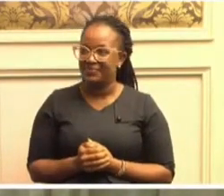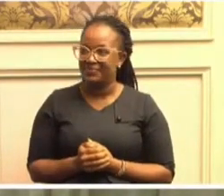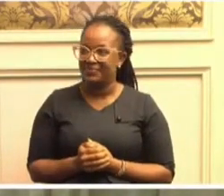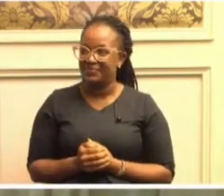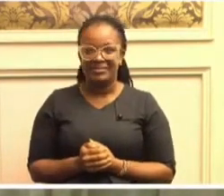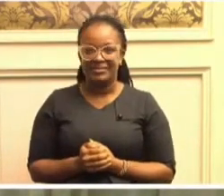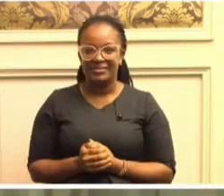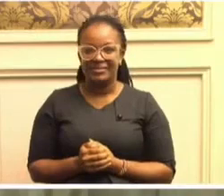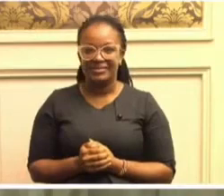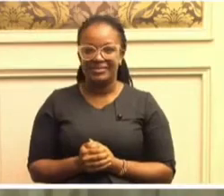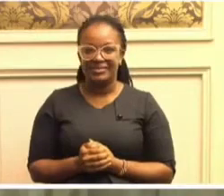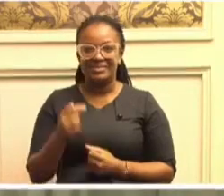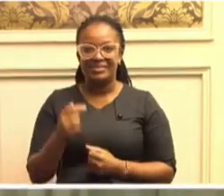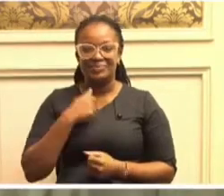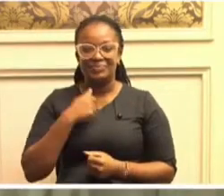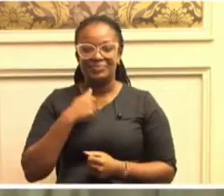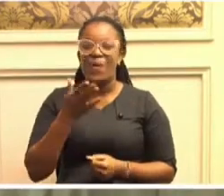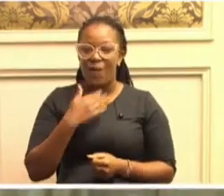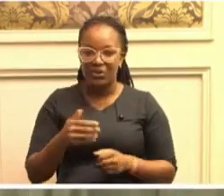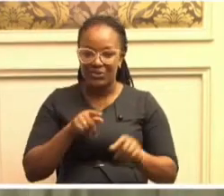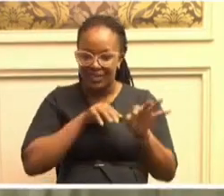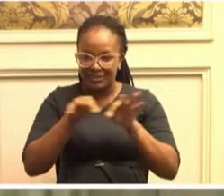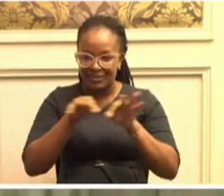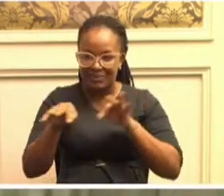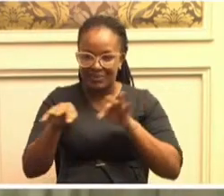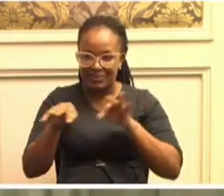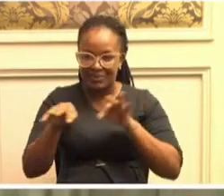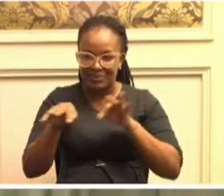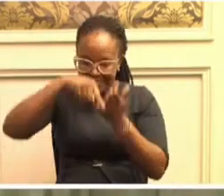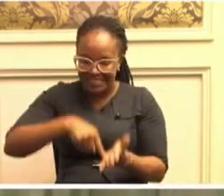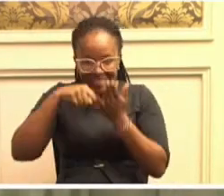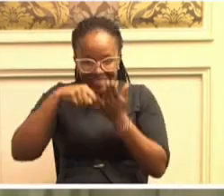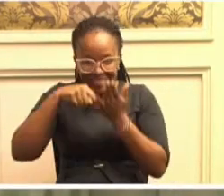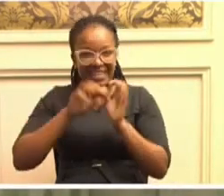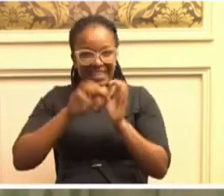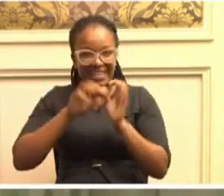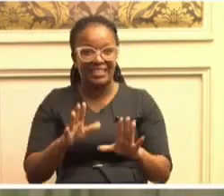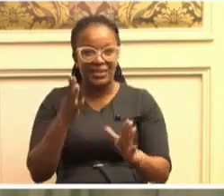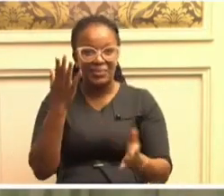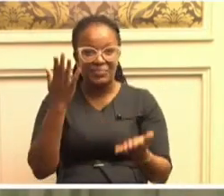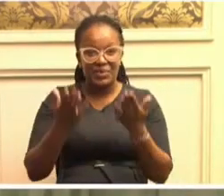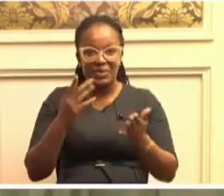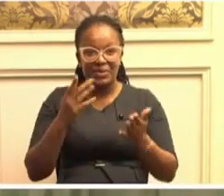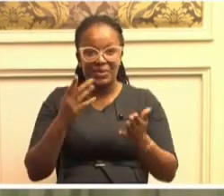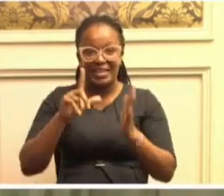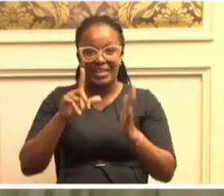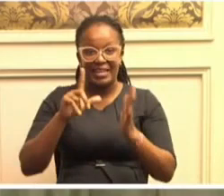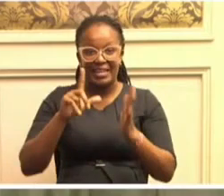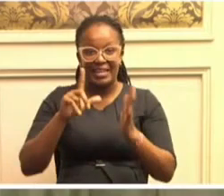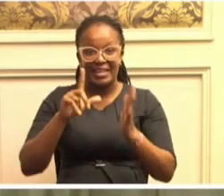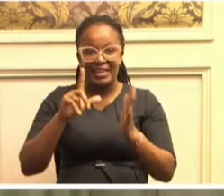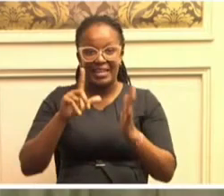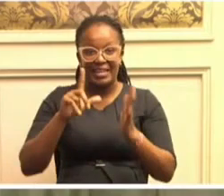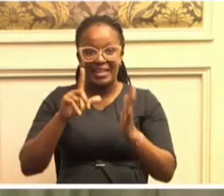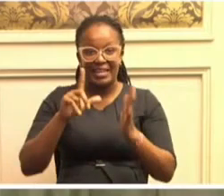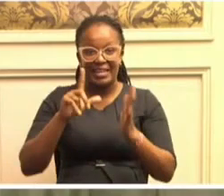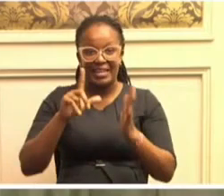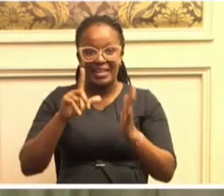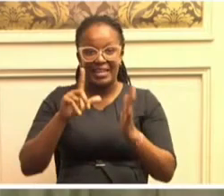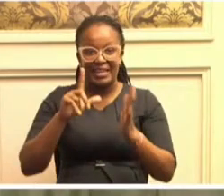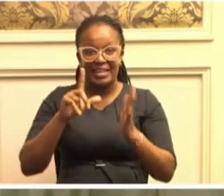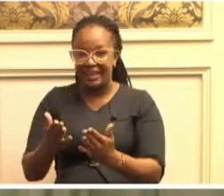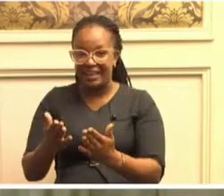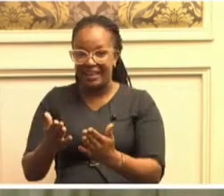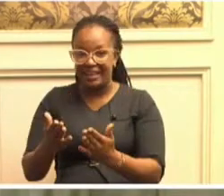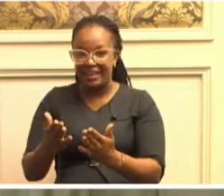Well, I don't want to unpack this because a demand letter may be drafted and forwarded to my office as I speak.